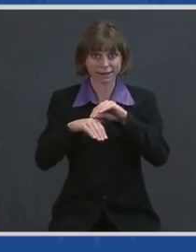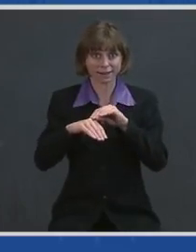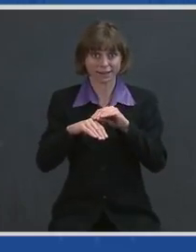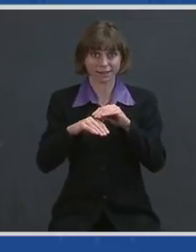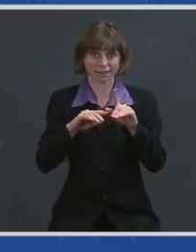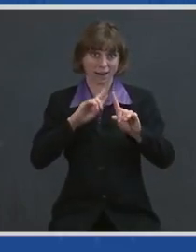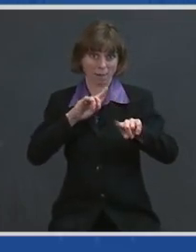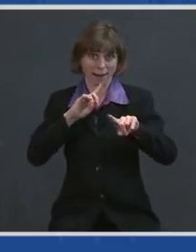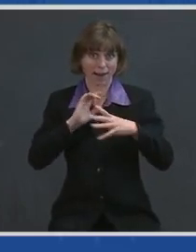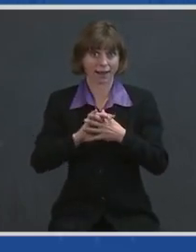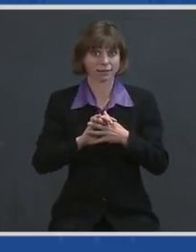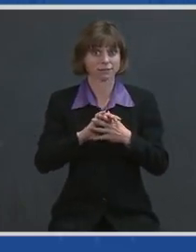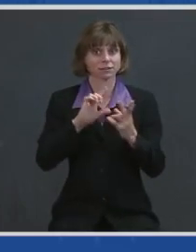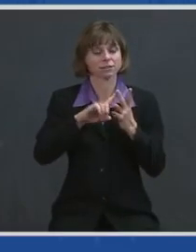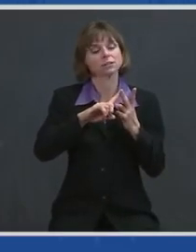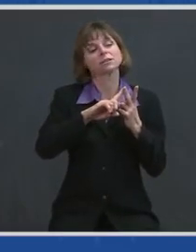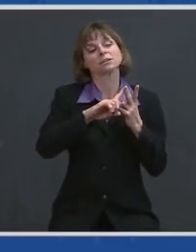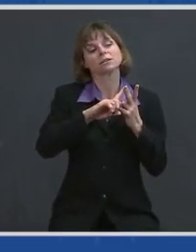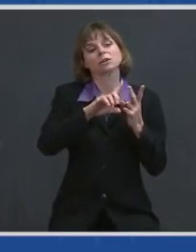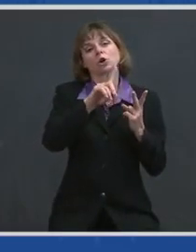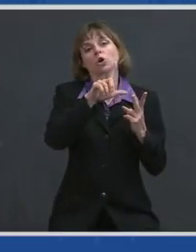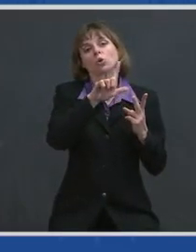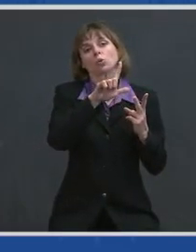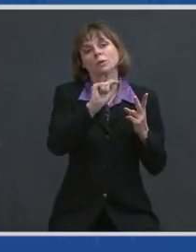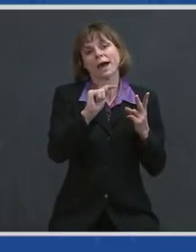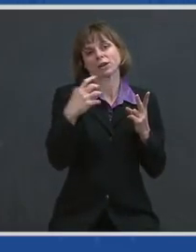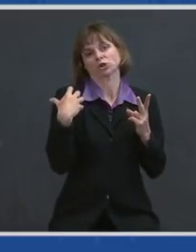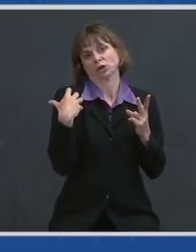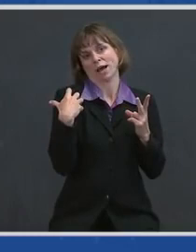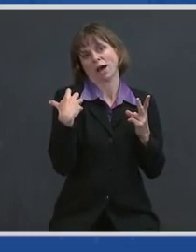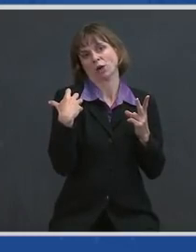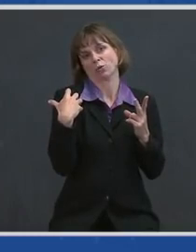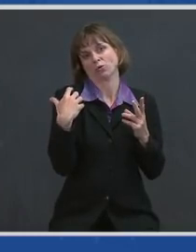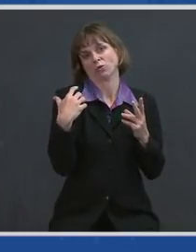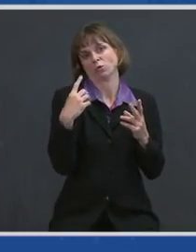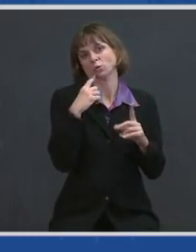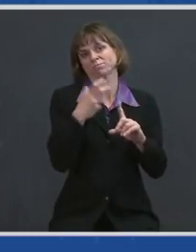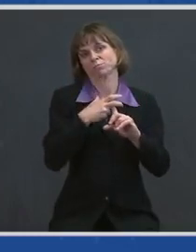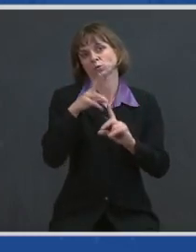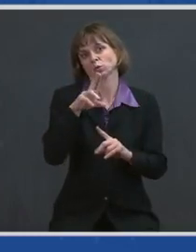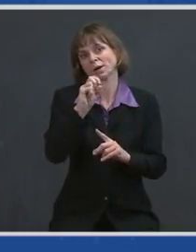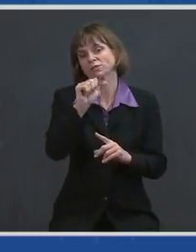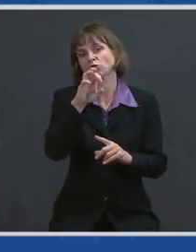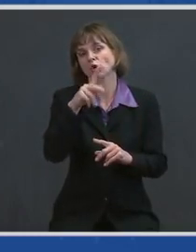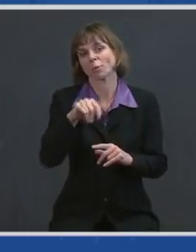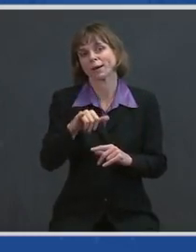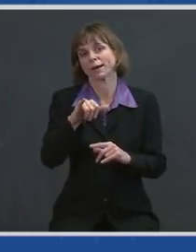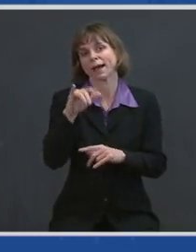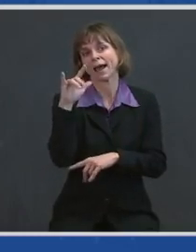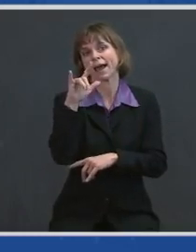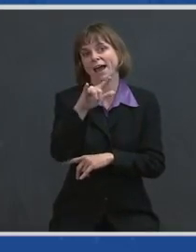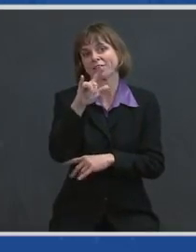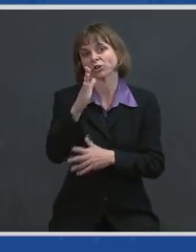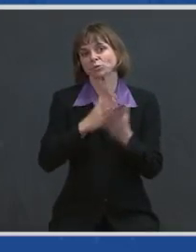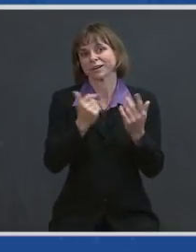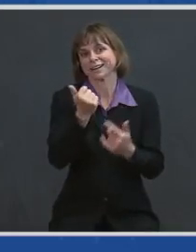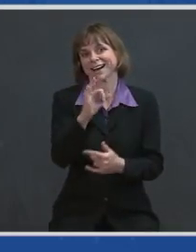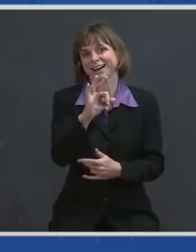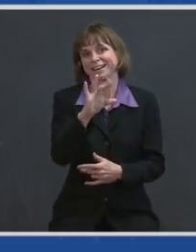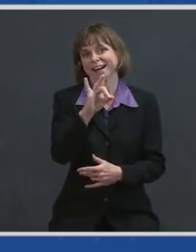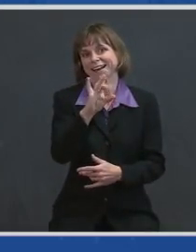was commissioned into the United States Army Aviation Branch in 1986. She has flown